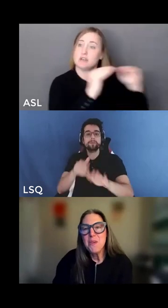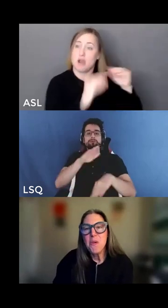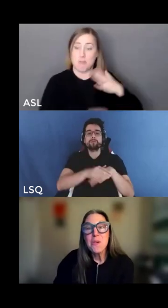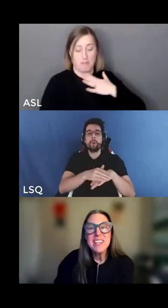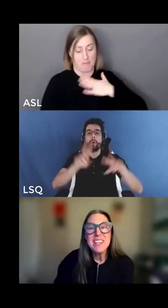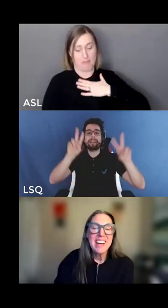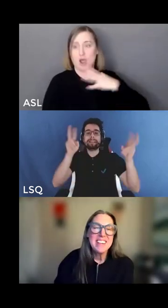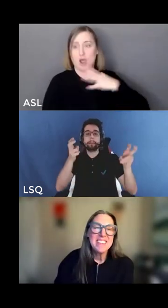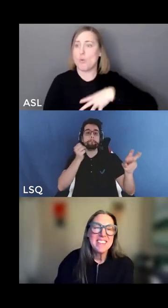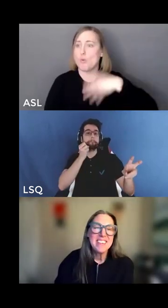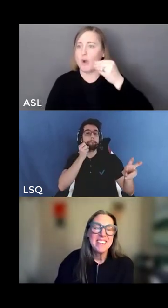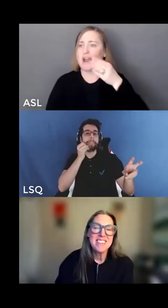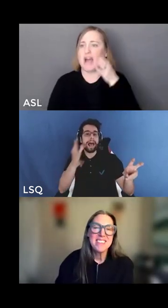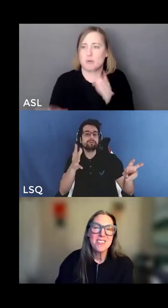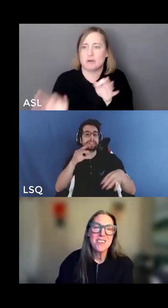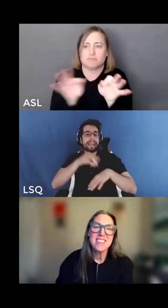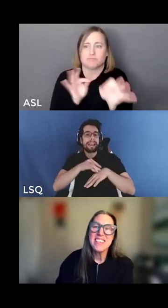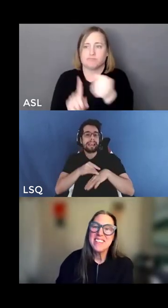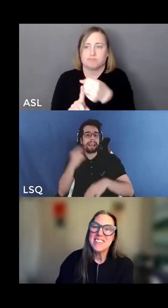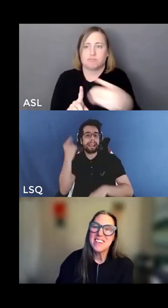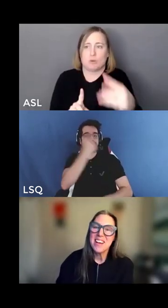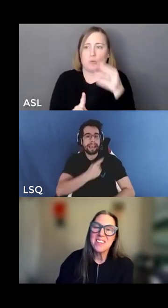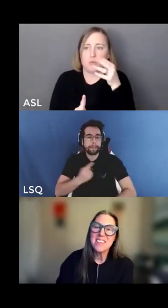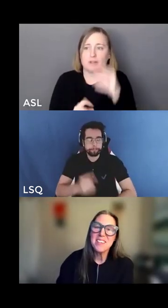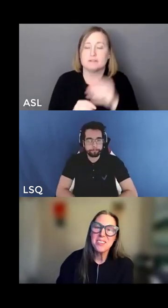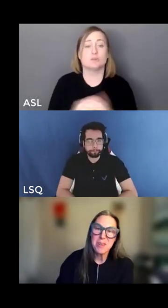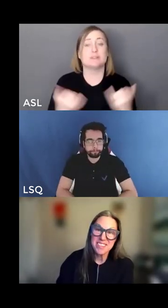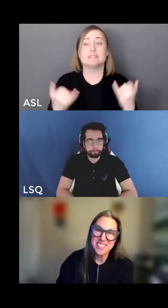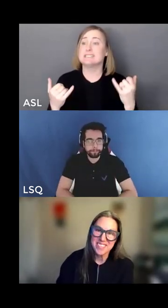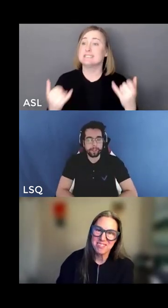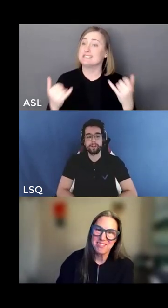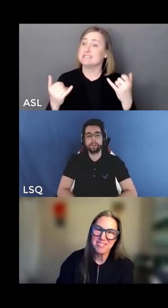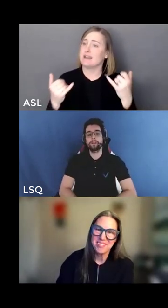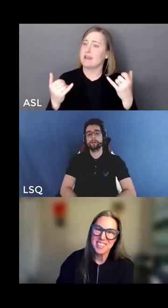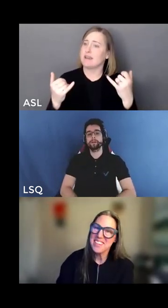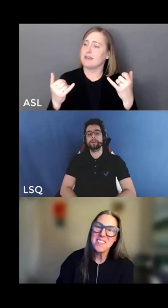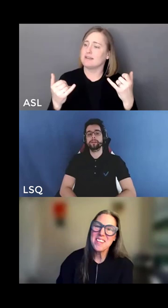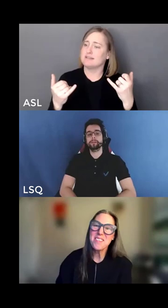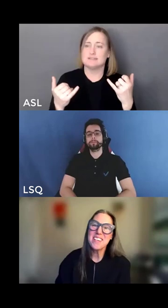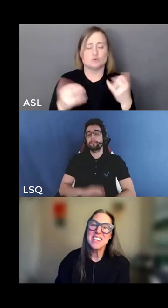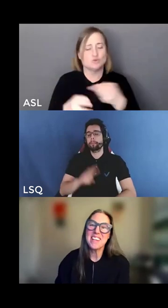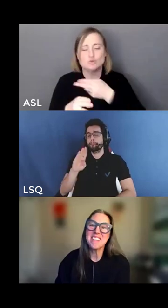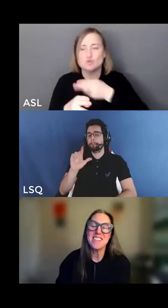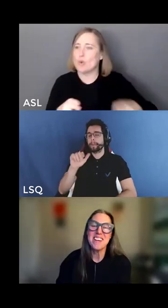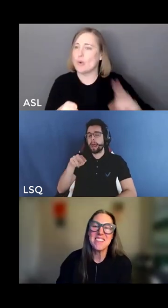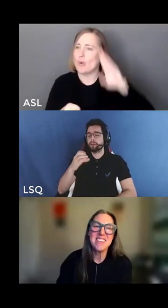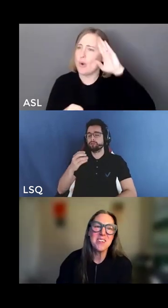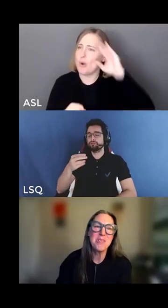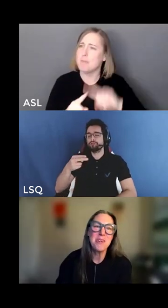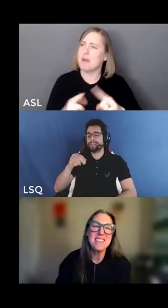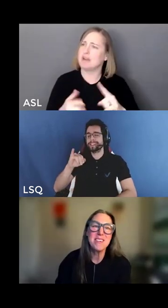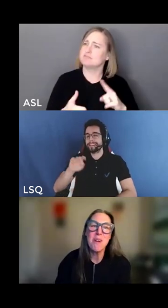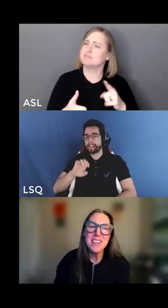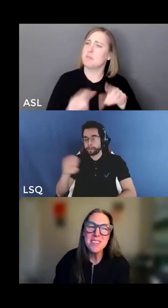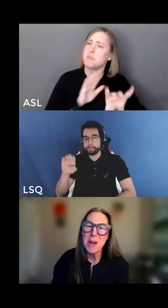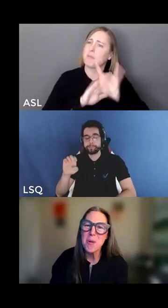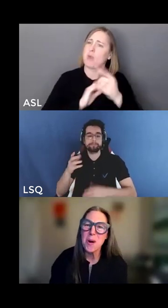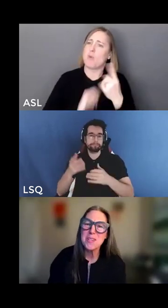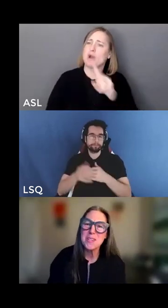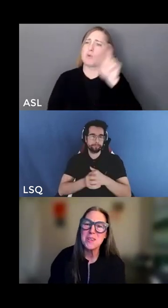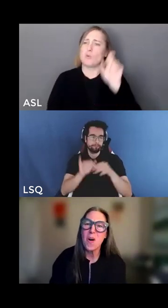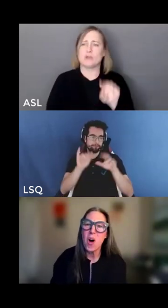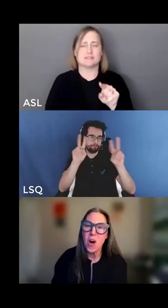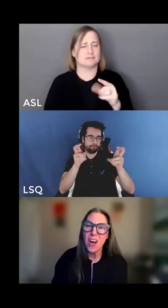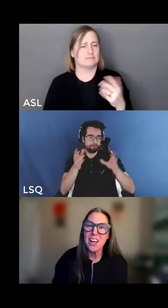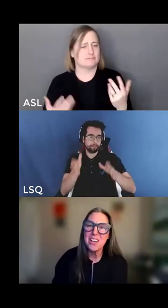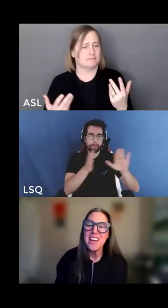we've organized this short teaching around a single question entire things organized around the single question of what is my